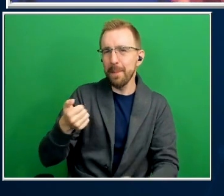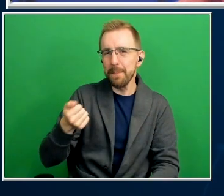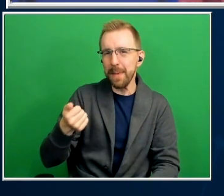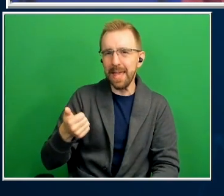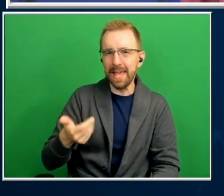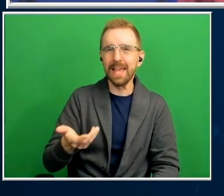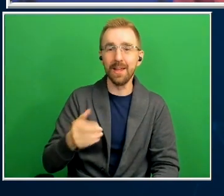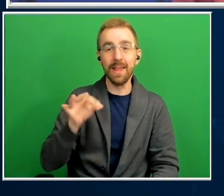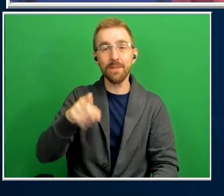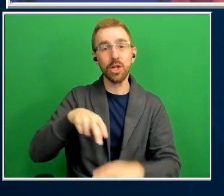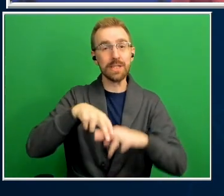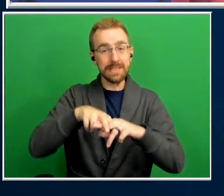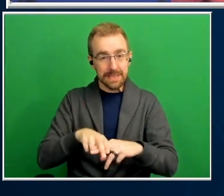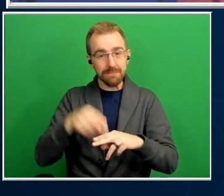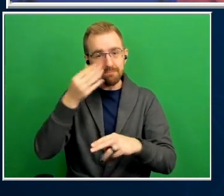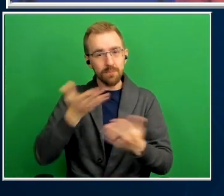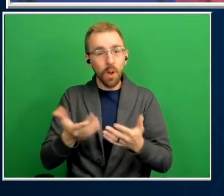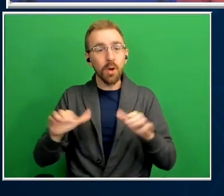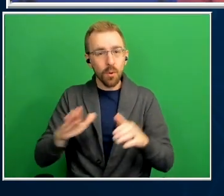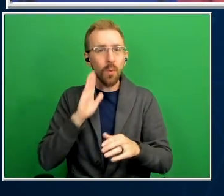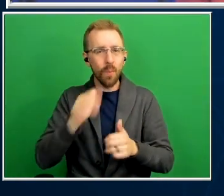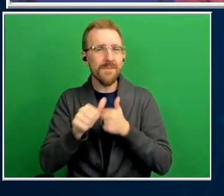tell us what to do and we'll try to follow along